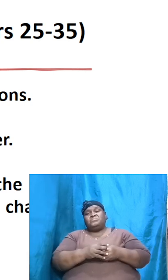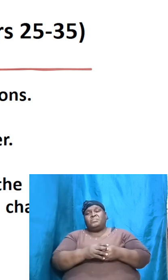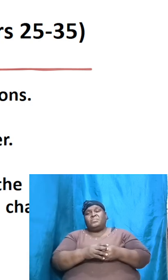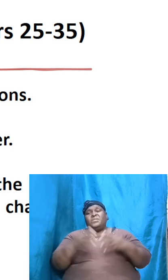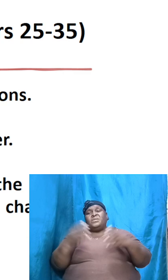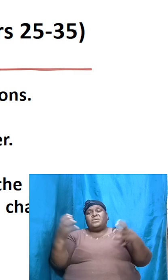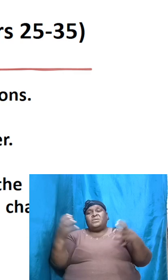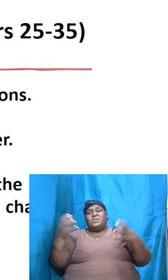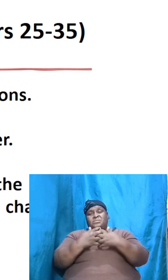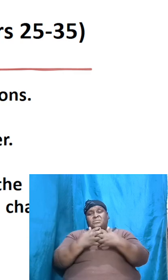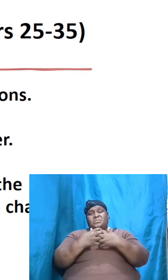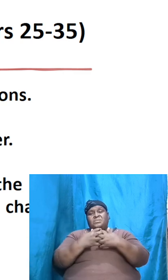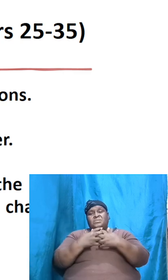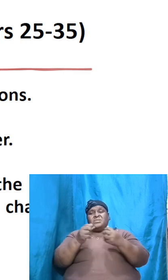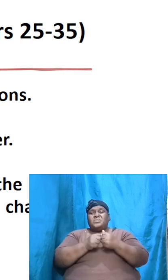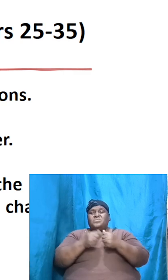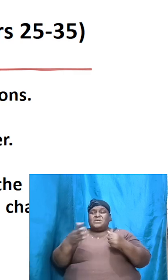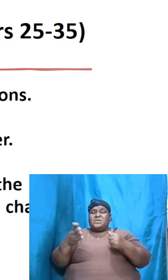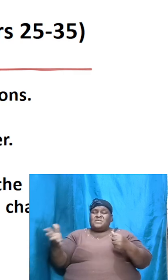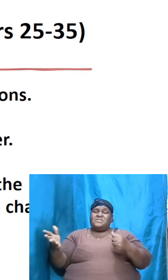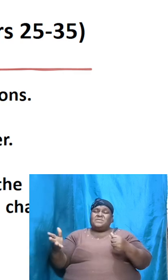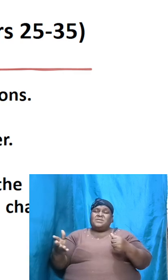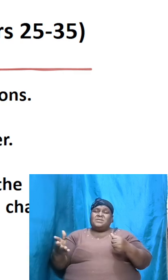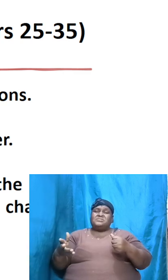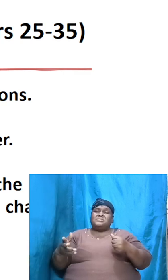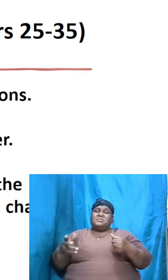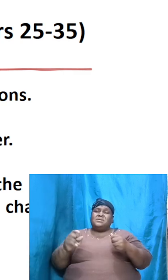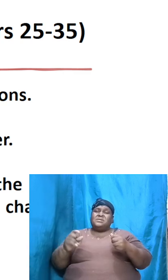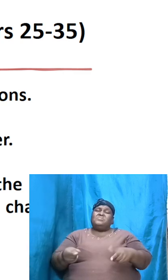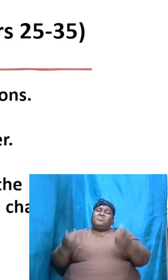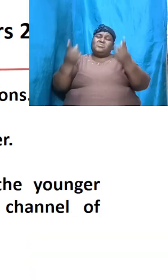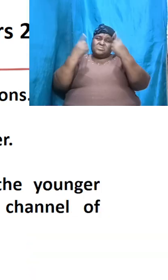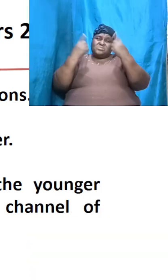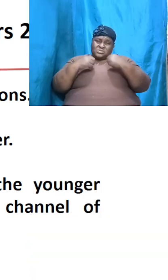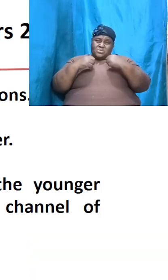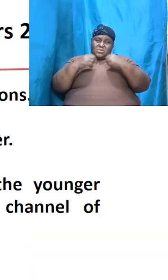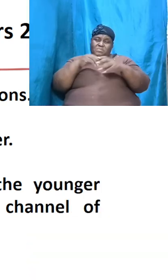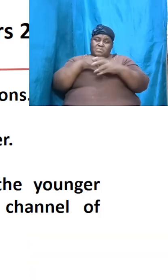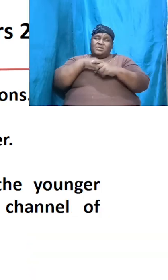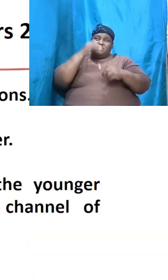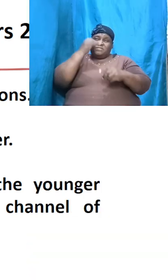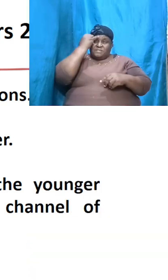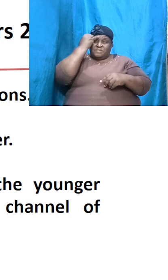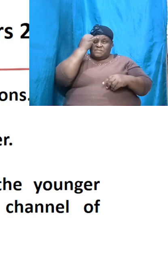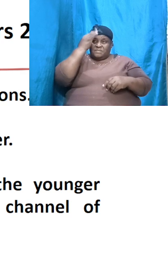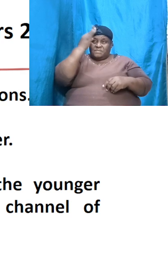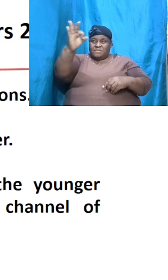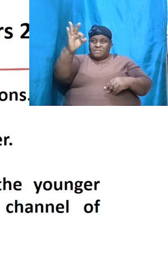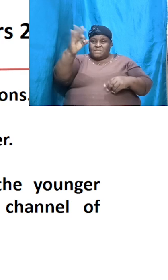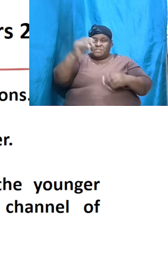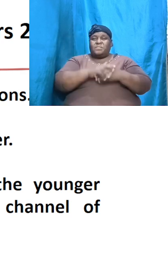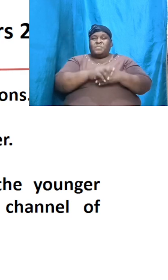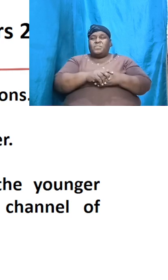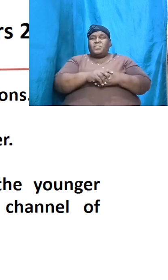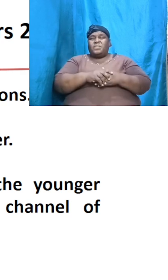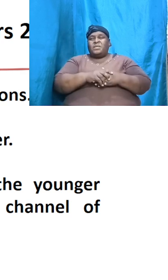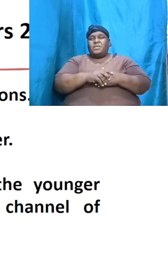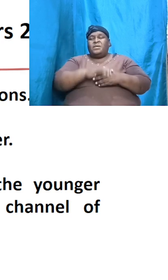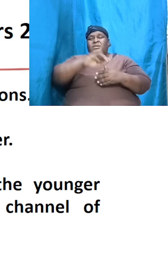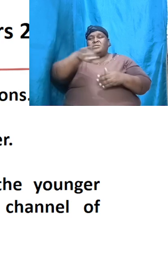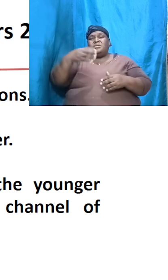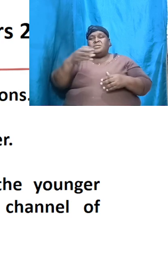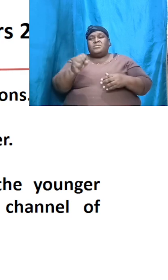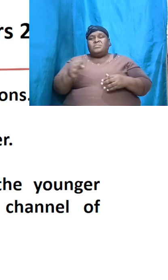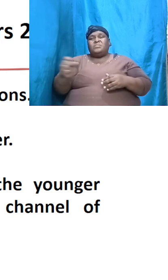connections with things that were to come later on in the future now Jacob was one of Isaac's two